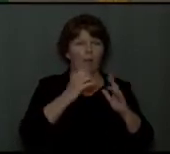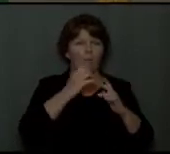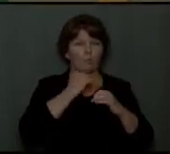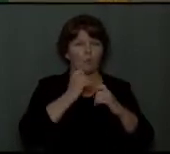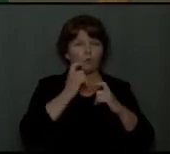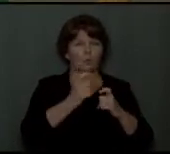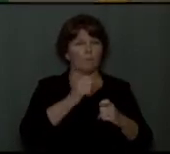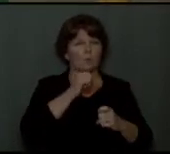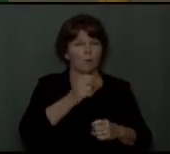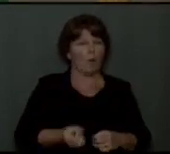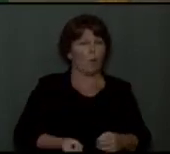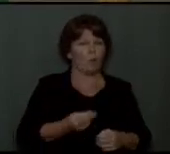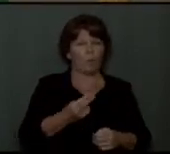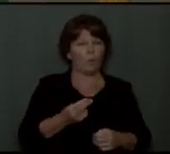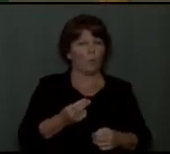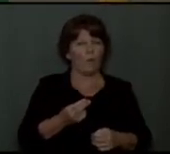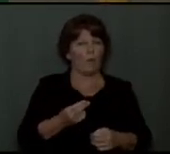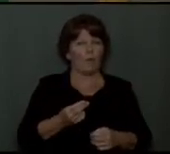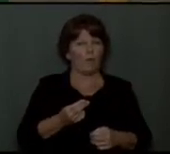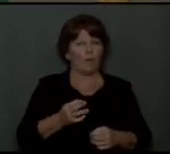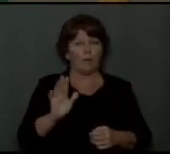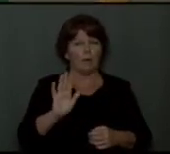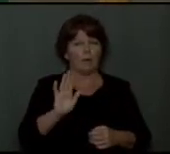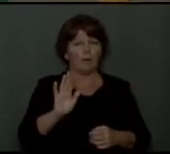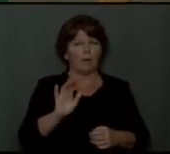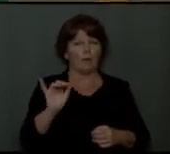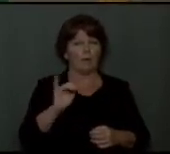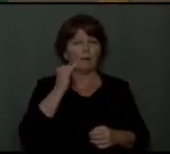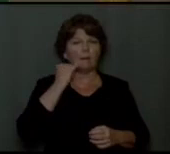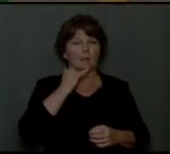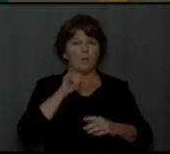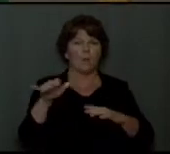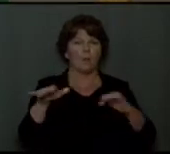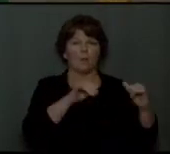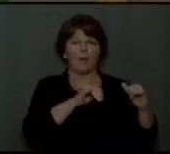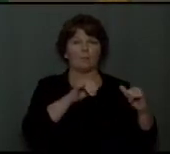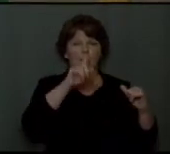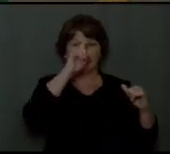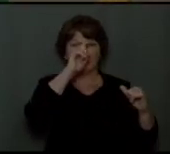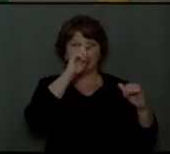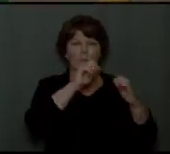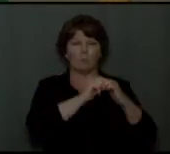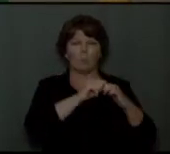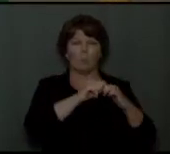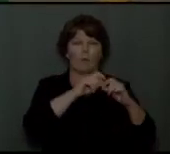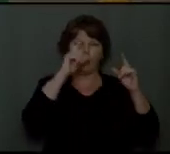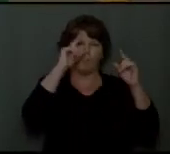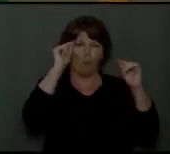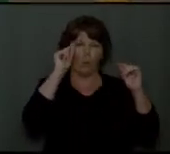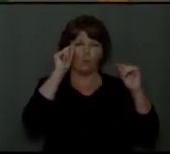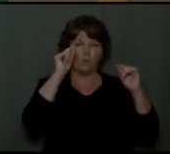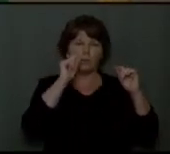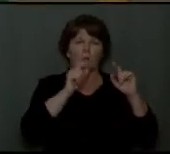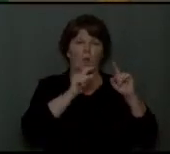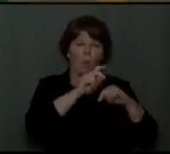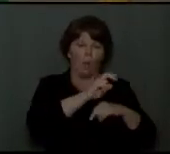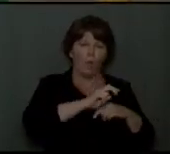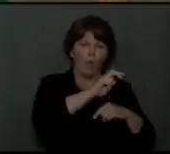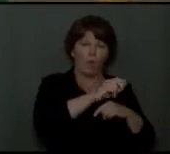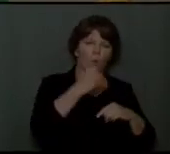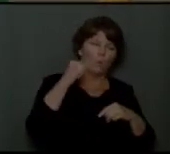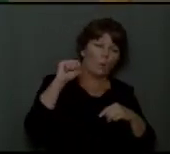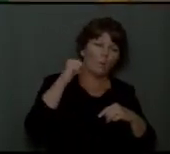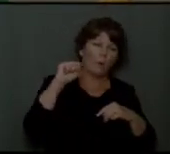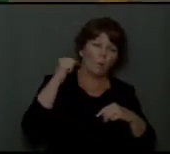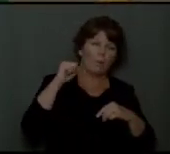away. Don't be like the Israelites who left Egypt with Moses. And then while on their journey, they rebelled against